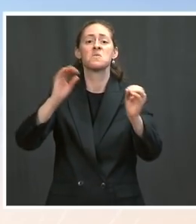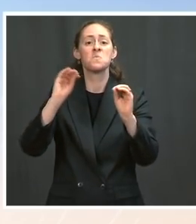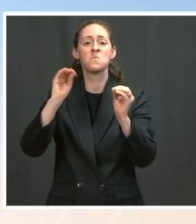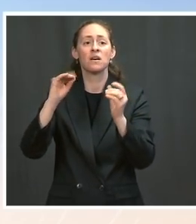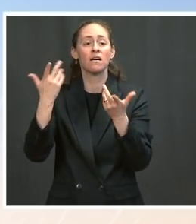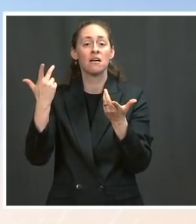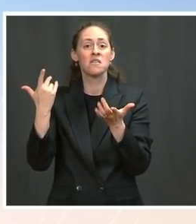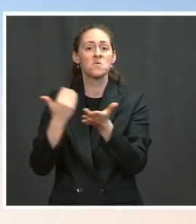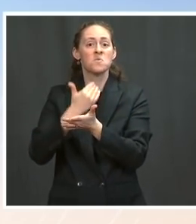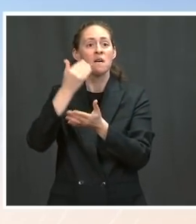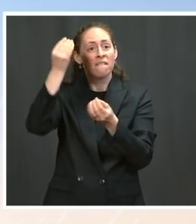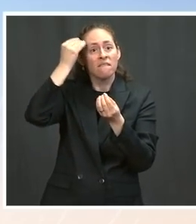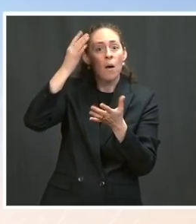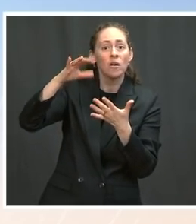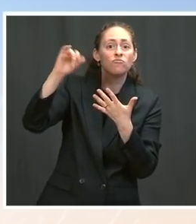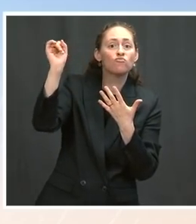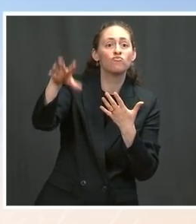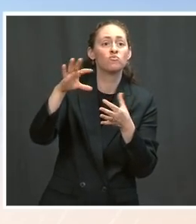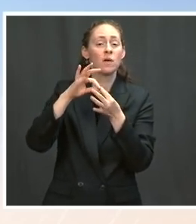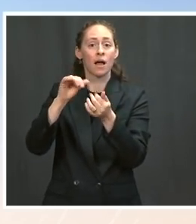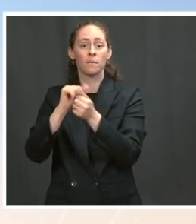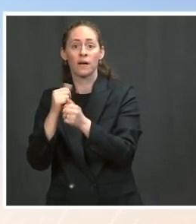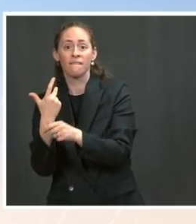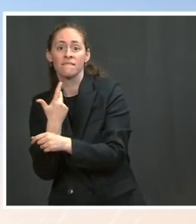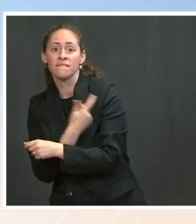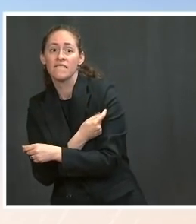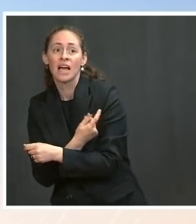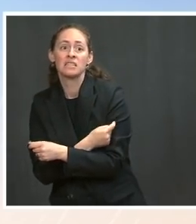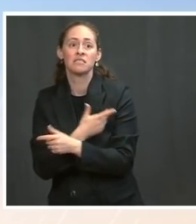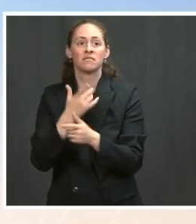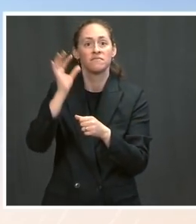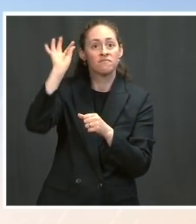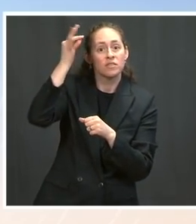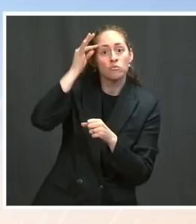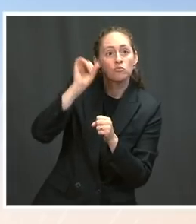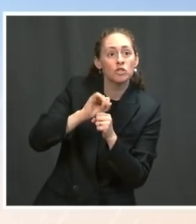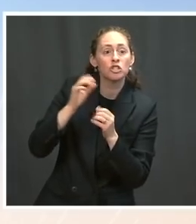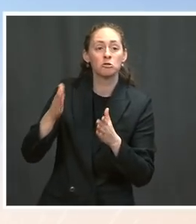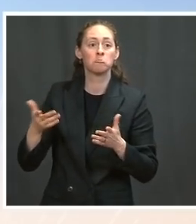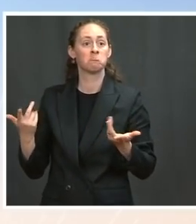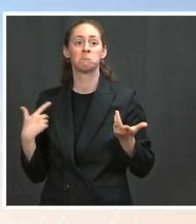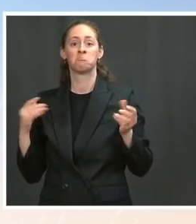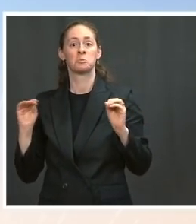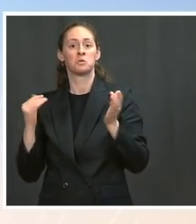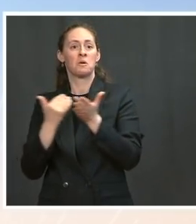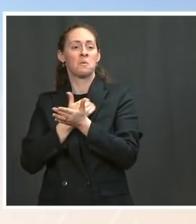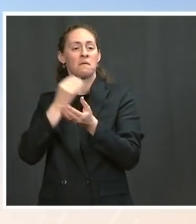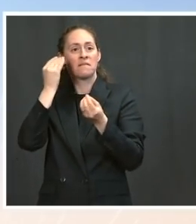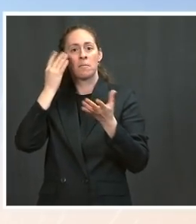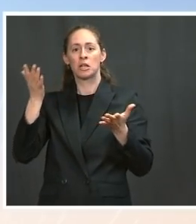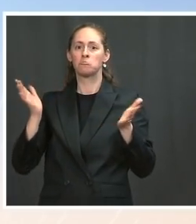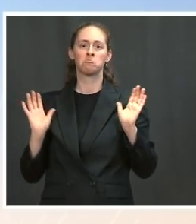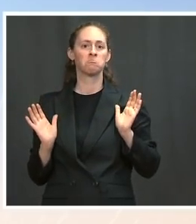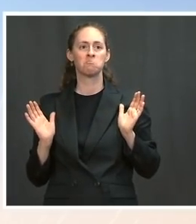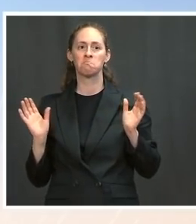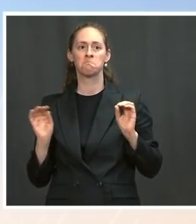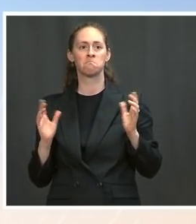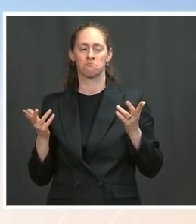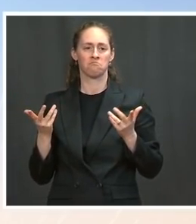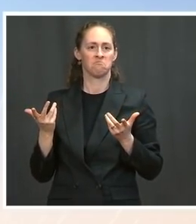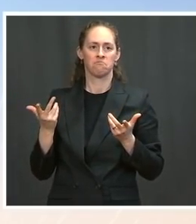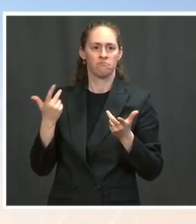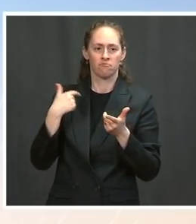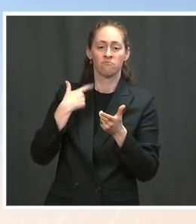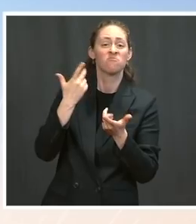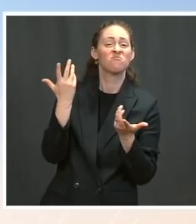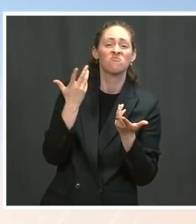any requirements as it relates to federal employees and certainly as it relates to the military, we would rely on the advice and guidance of the Secretary of Defense.